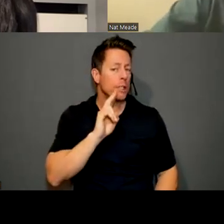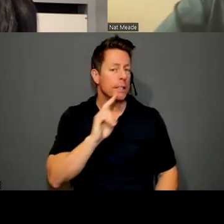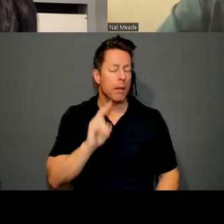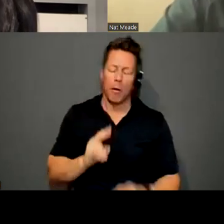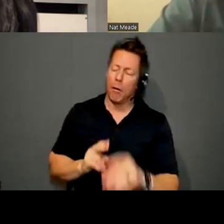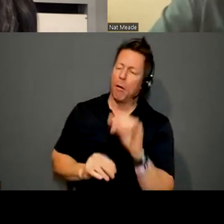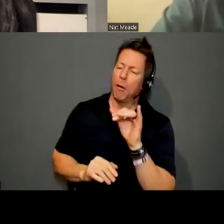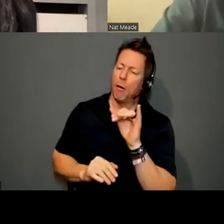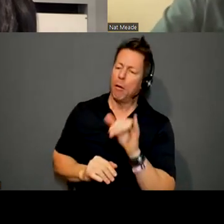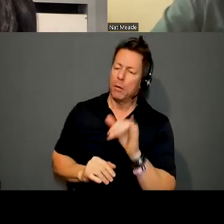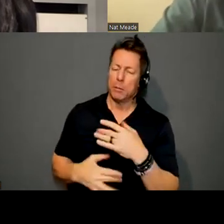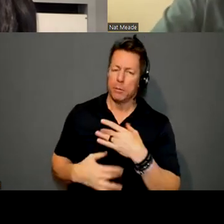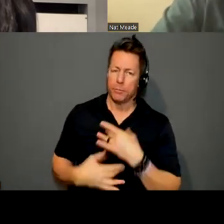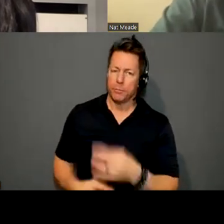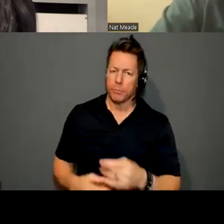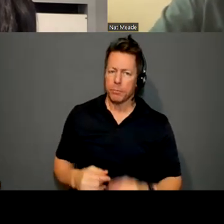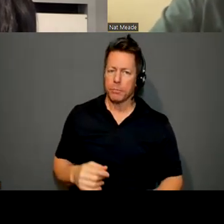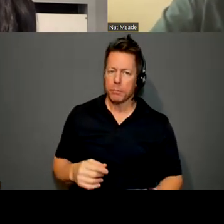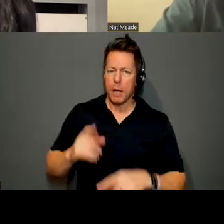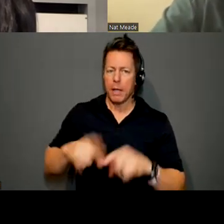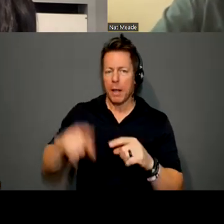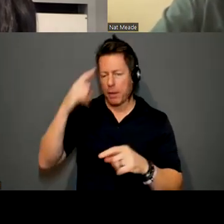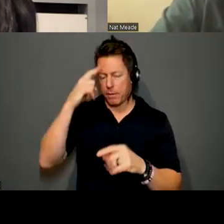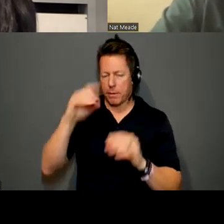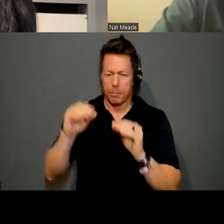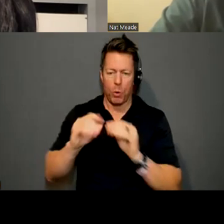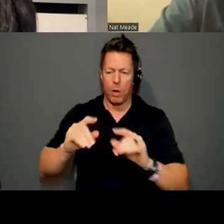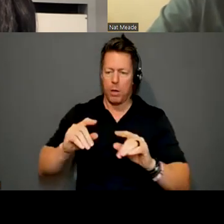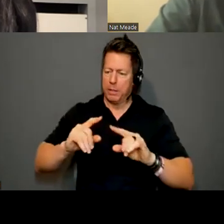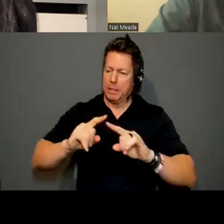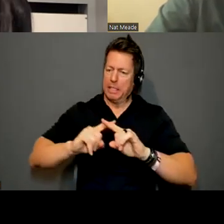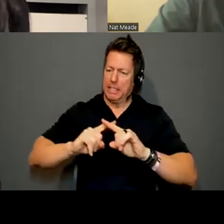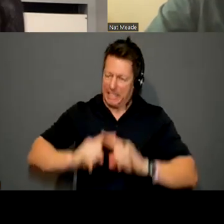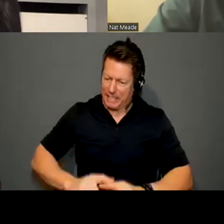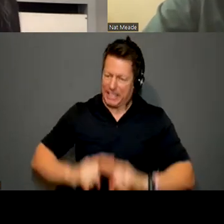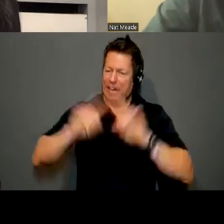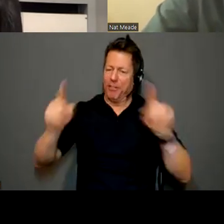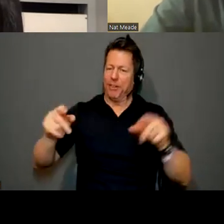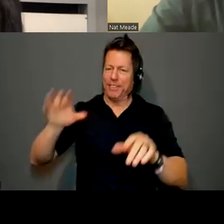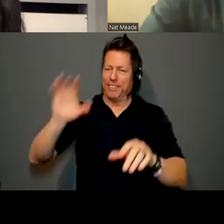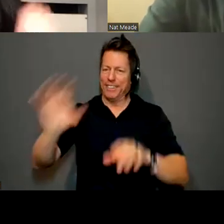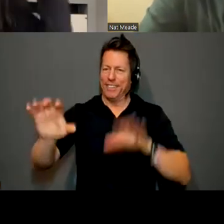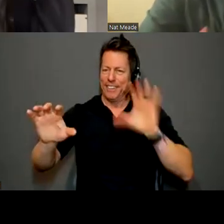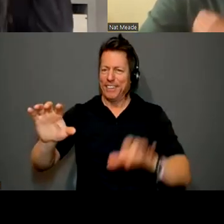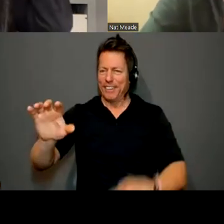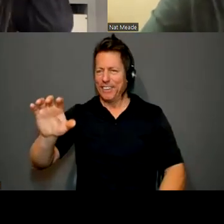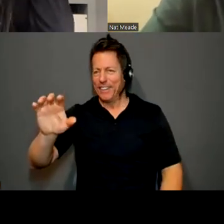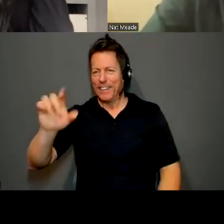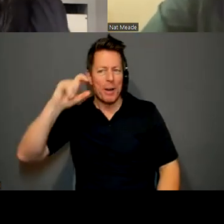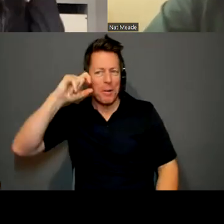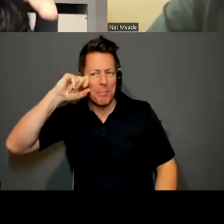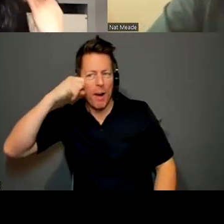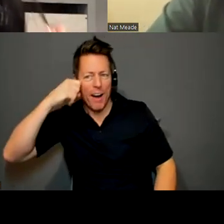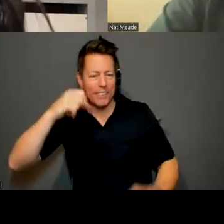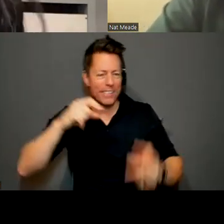in, which is quite a, I kind of can't think of more different places. Maybe I'm wrong than Houston. And I'm sure there are,